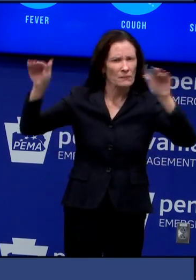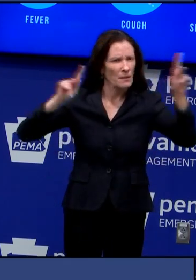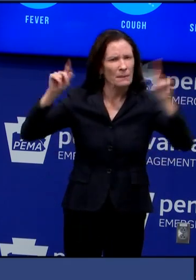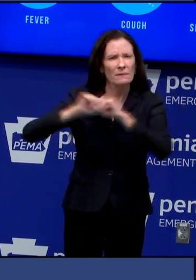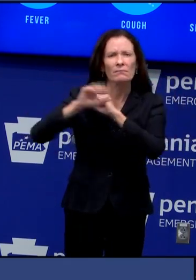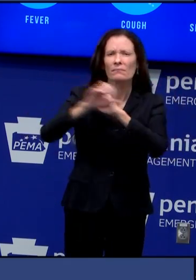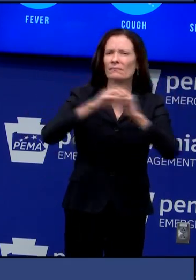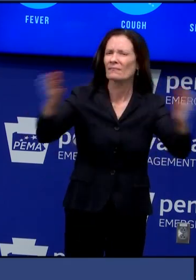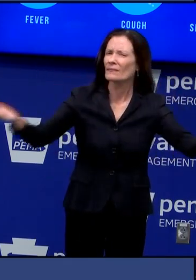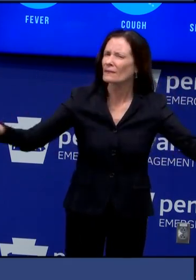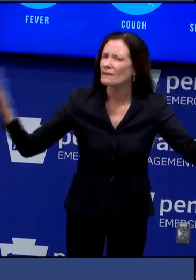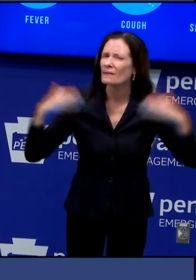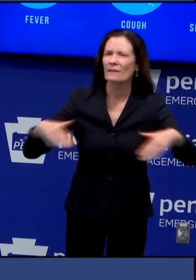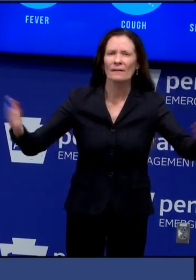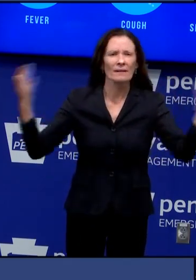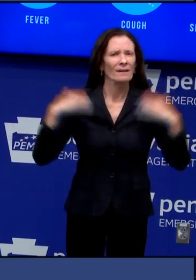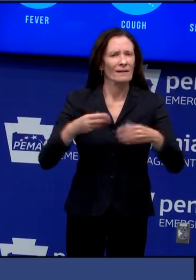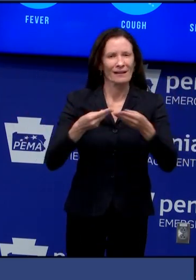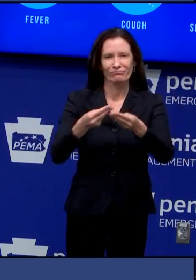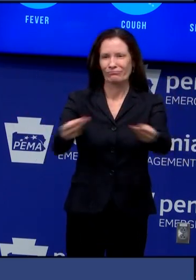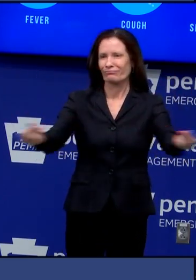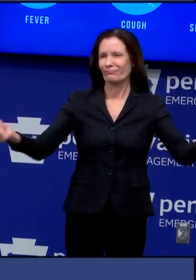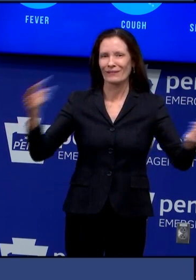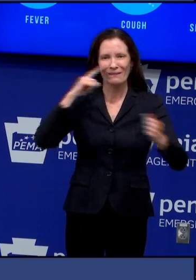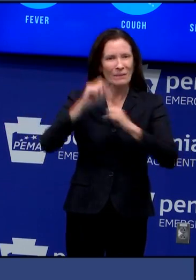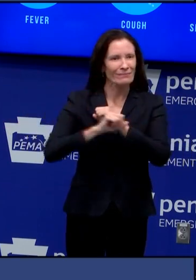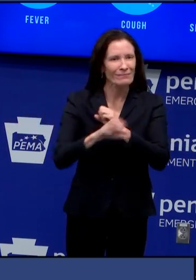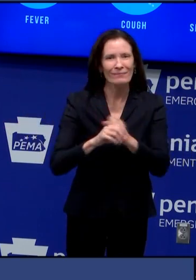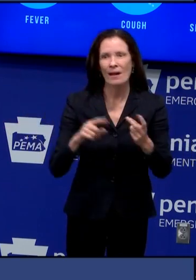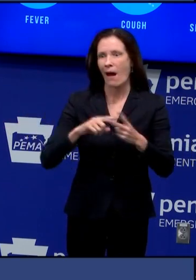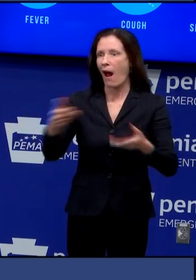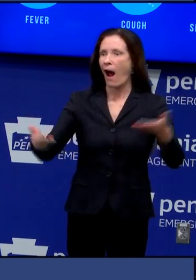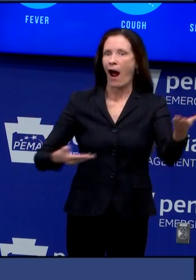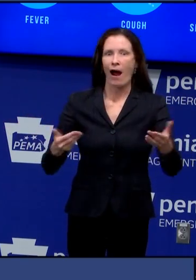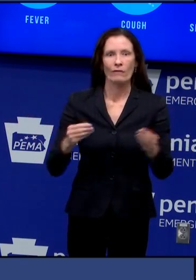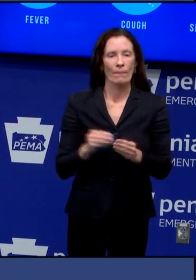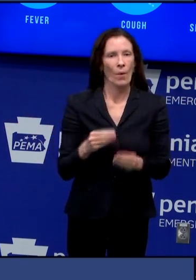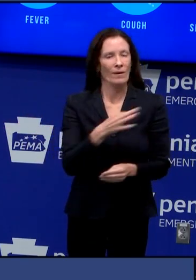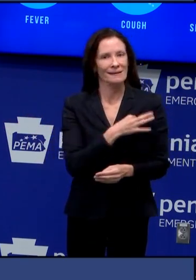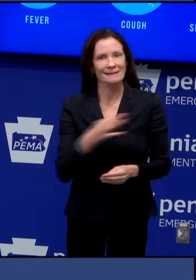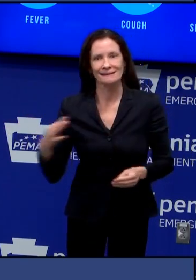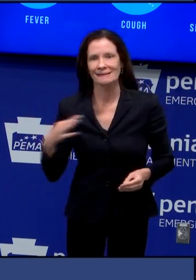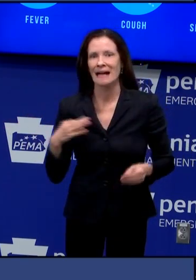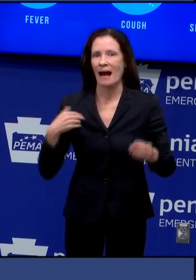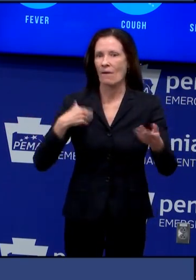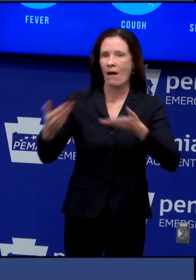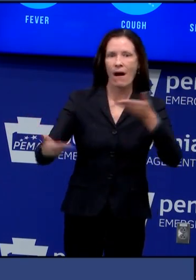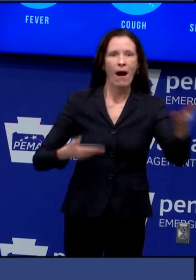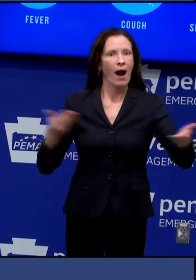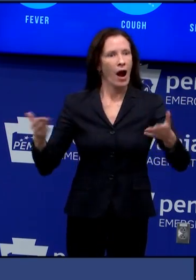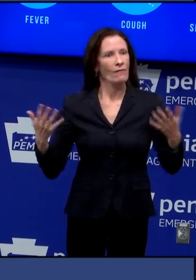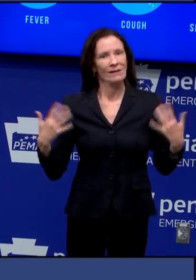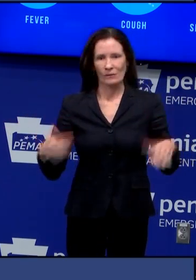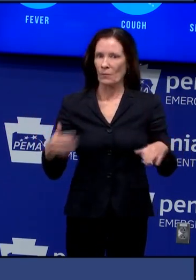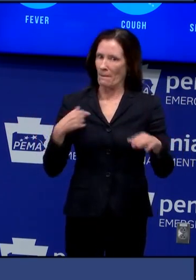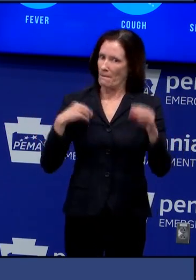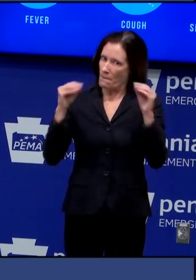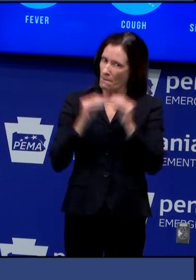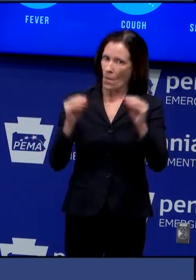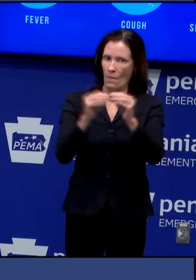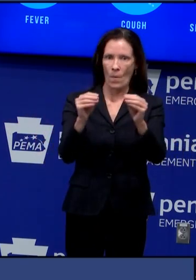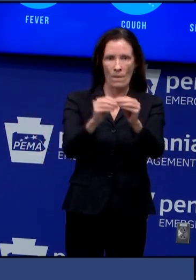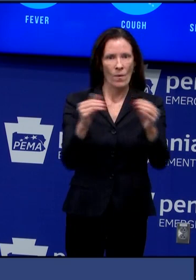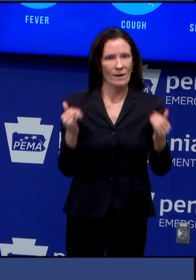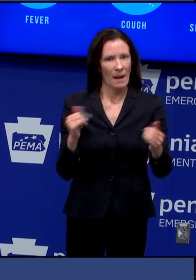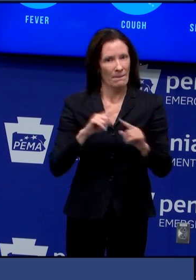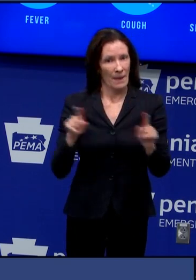uh ballots uh so there's there's a lot of flexibility um as long as it's increased expenditures related